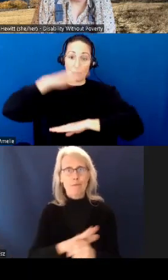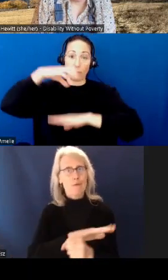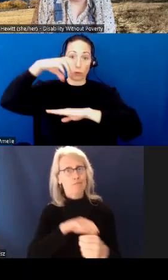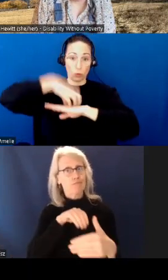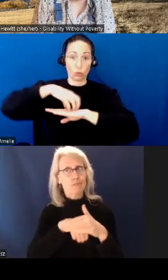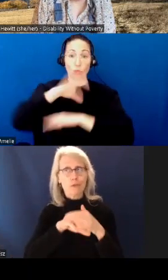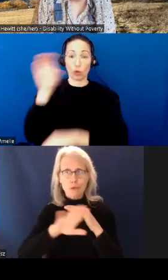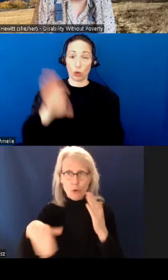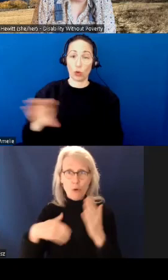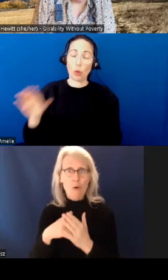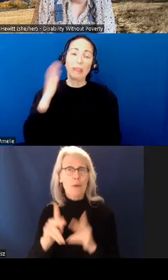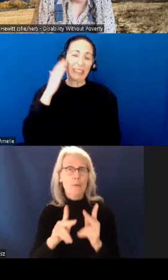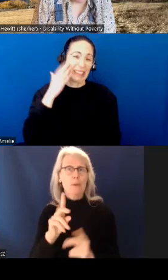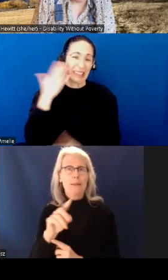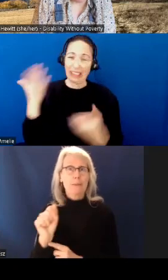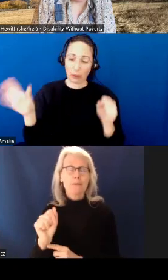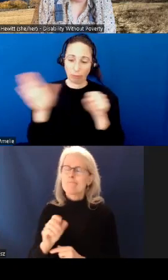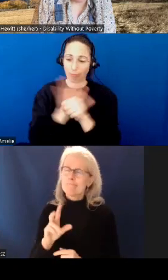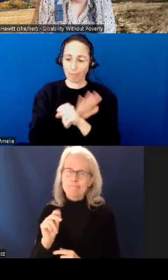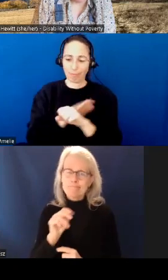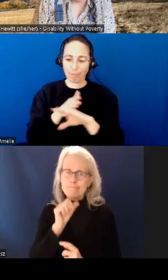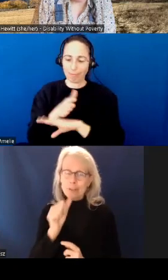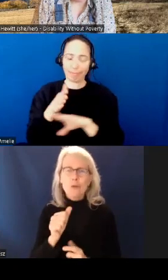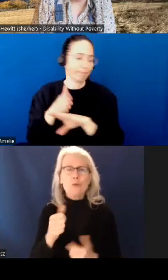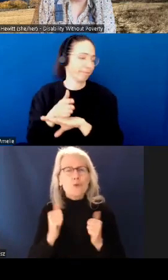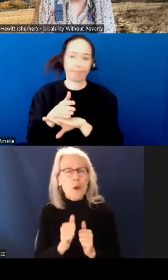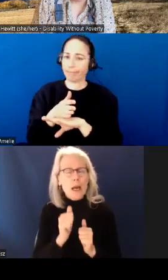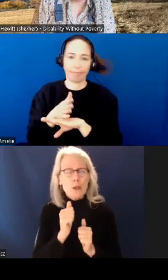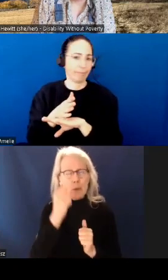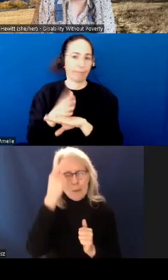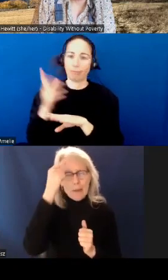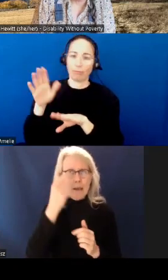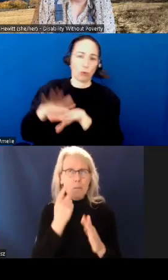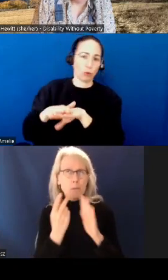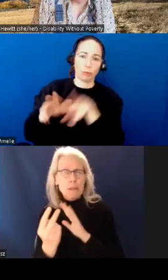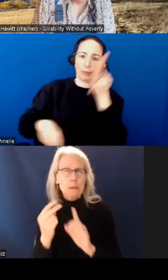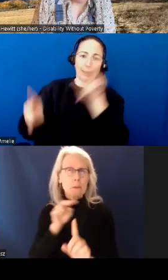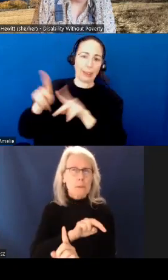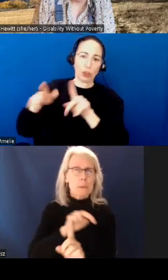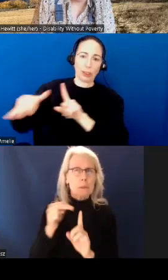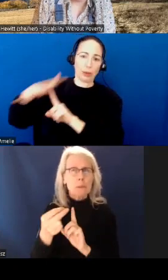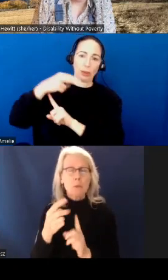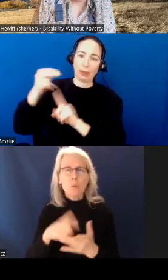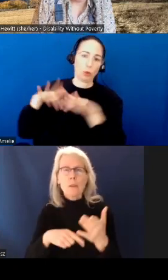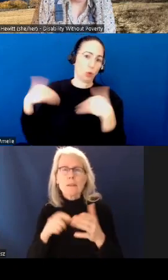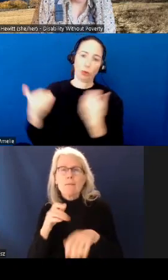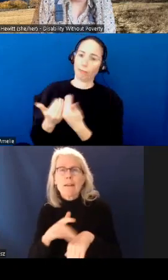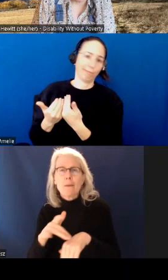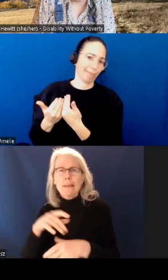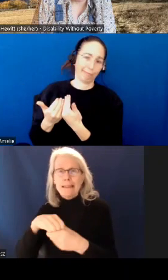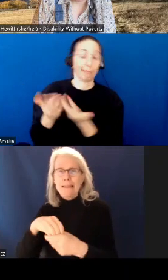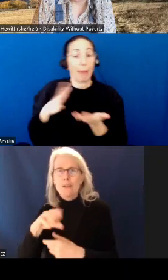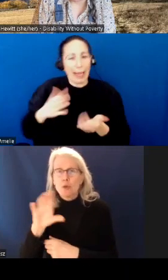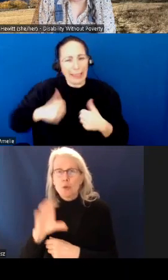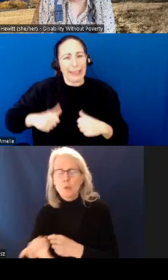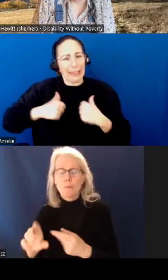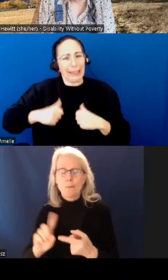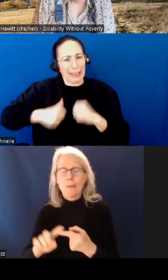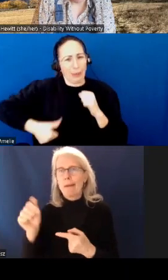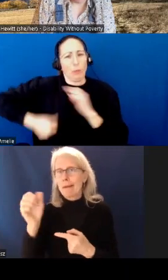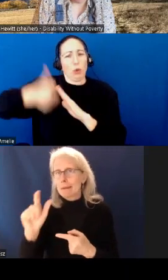person. We do our very best to build in the accommodation features that are available to us, like ASL,